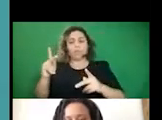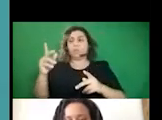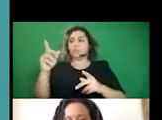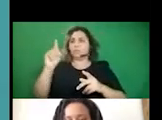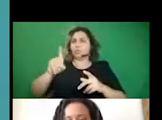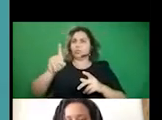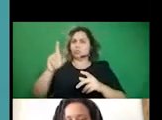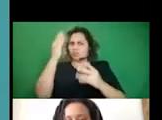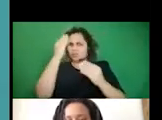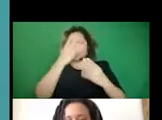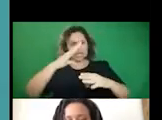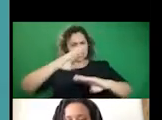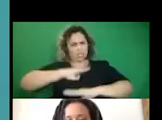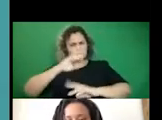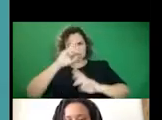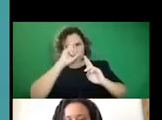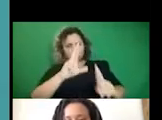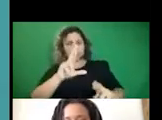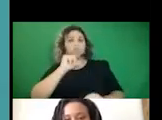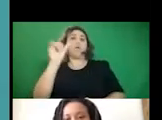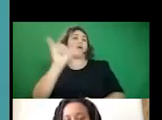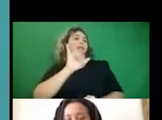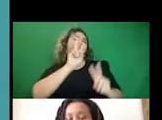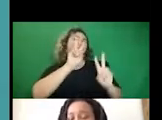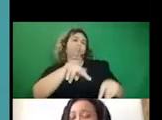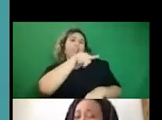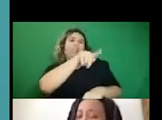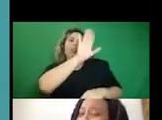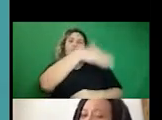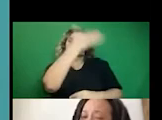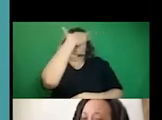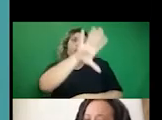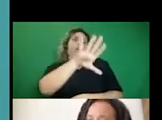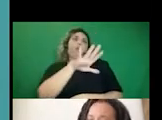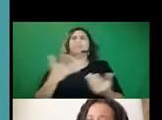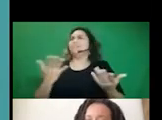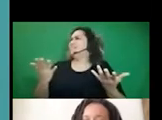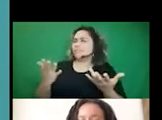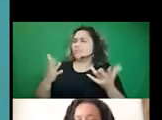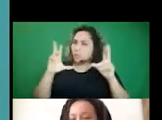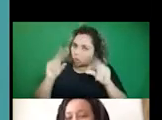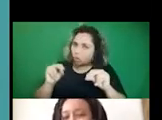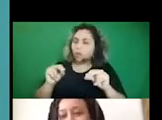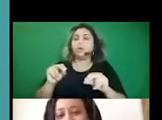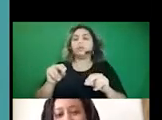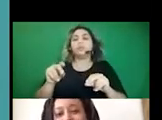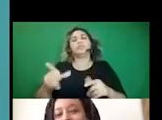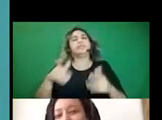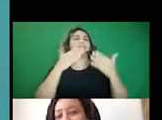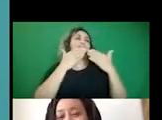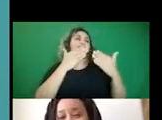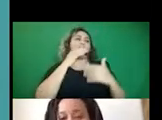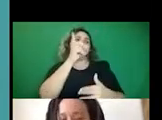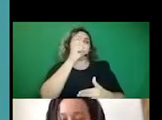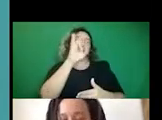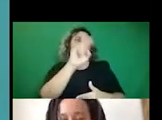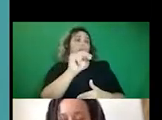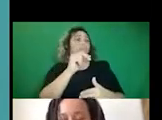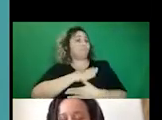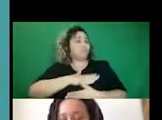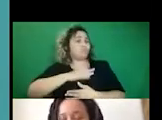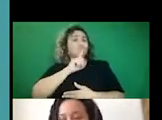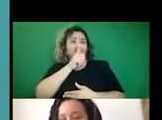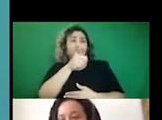deserve and not to be talked down to. Absolutely. Thank you, Adrienne. Really appreciate